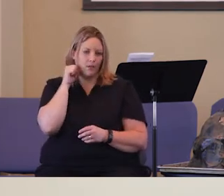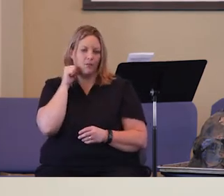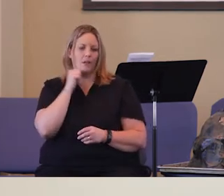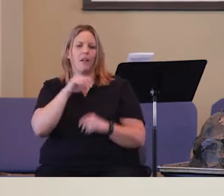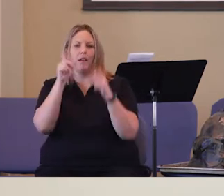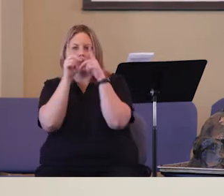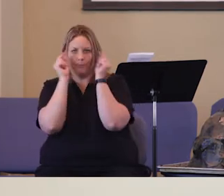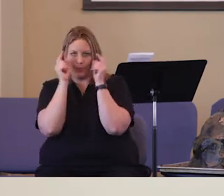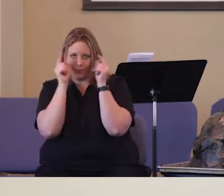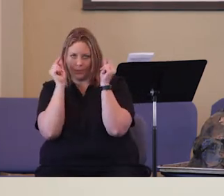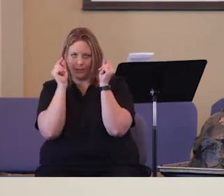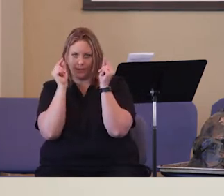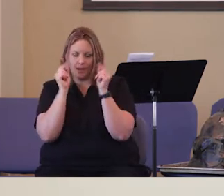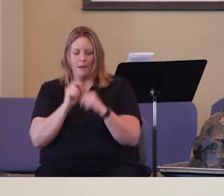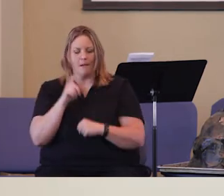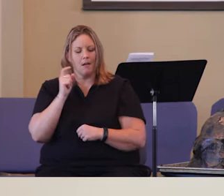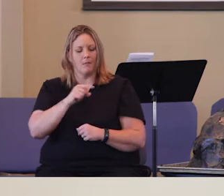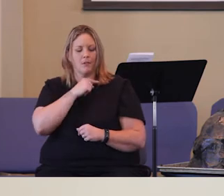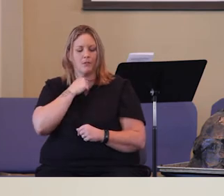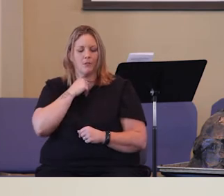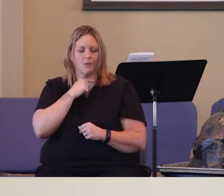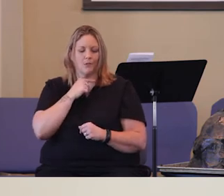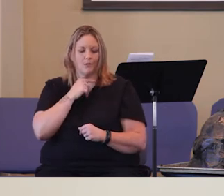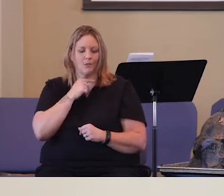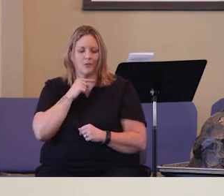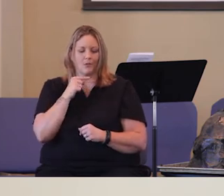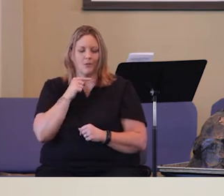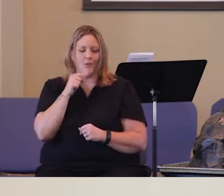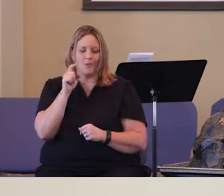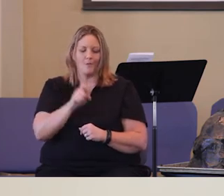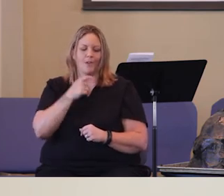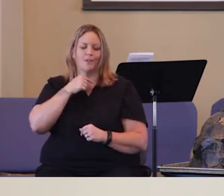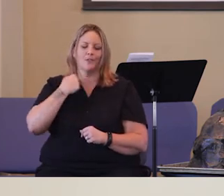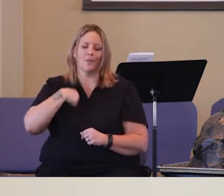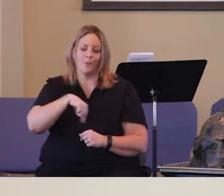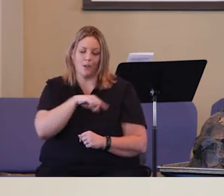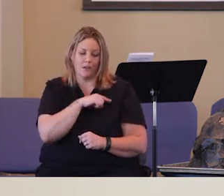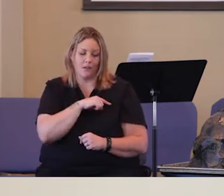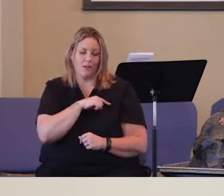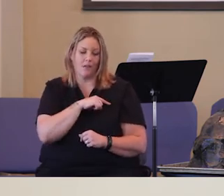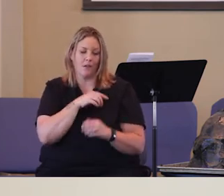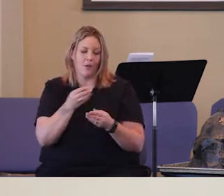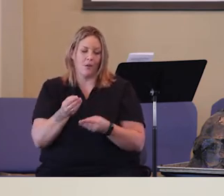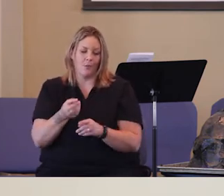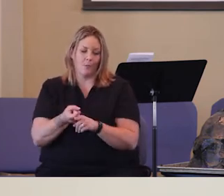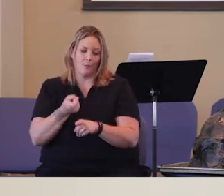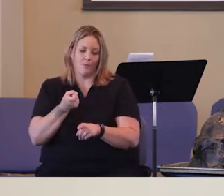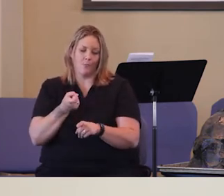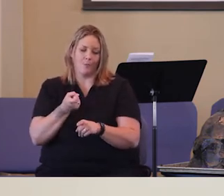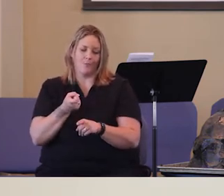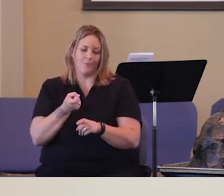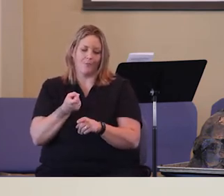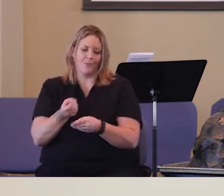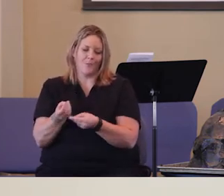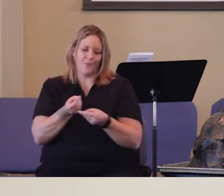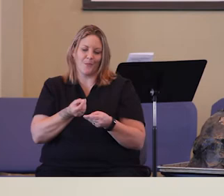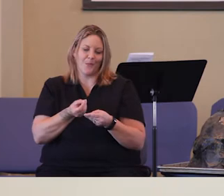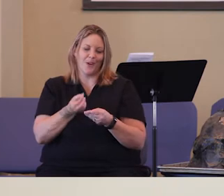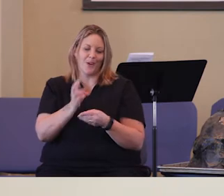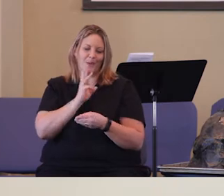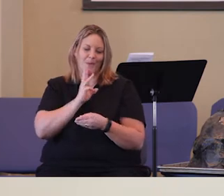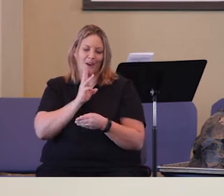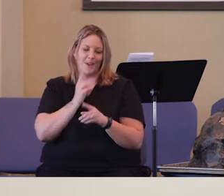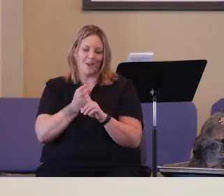Must we, meaning Aaron and Moses, must we bring